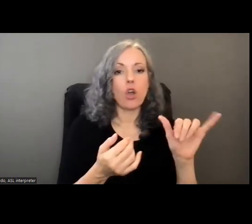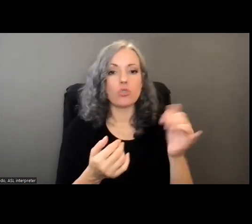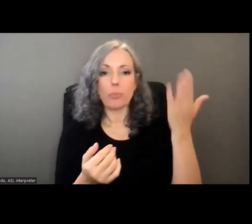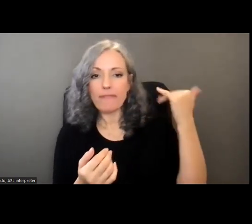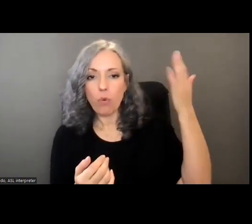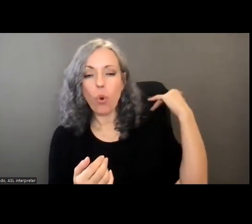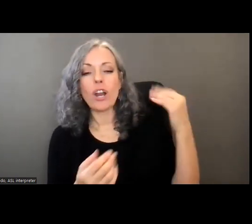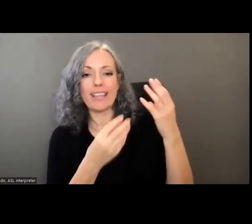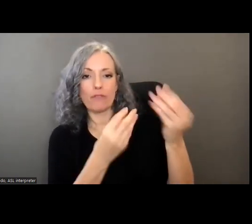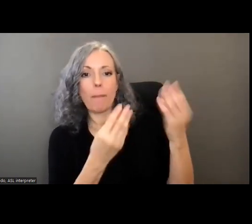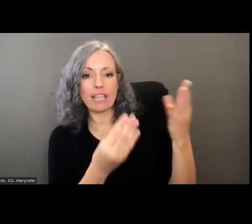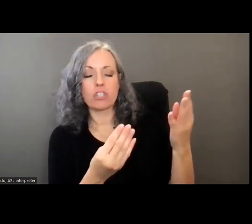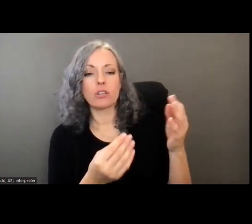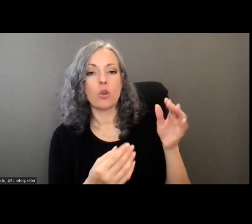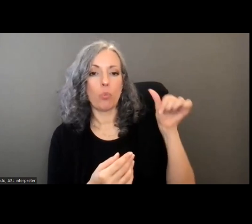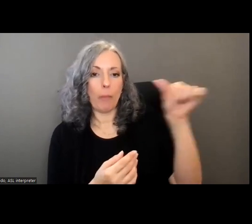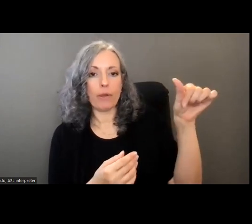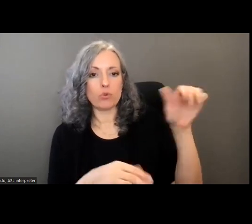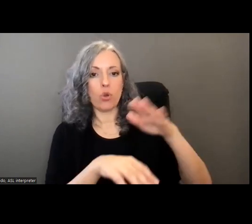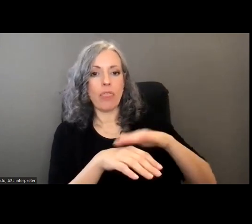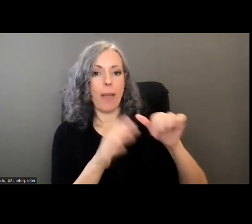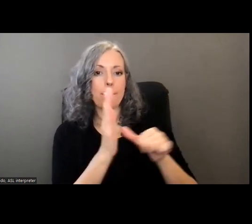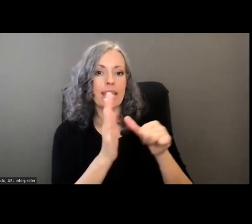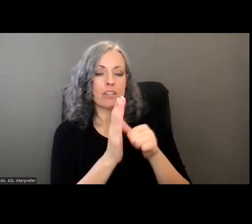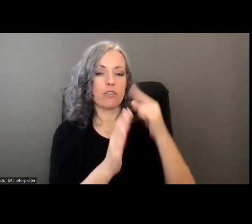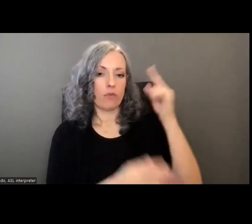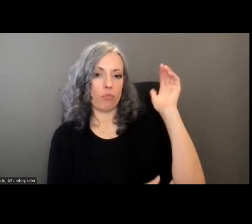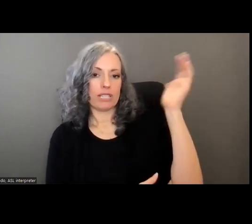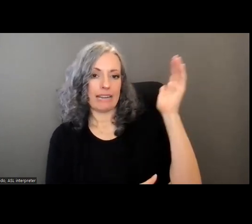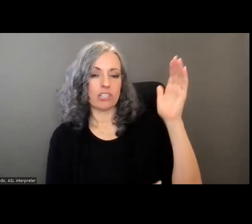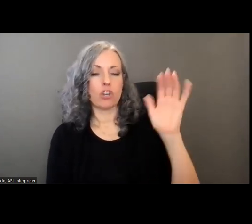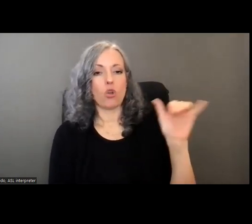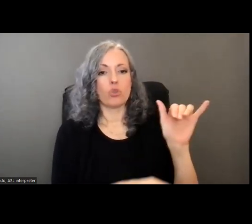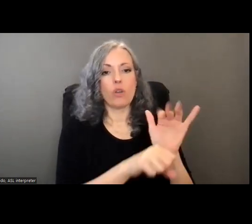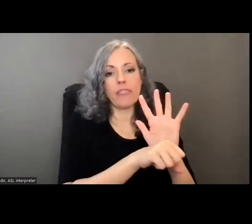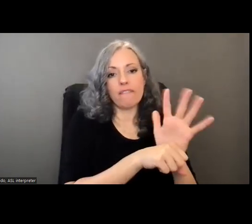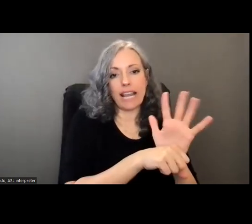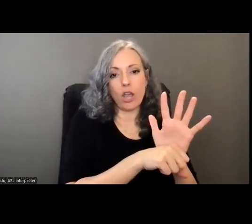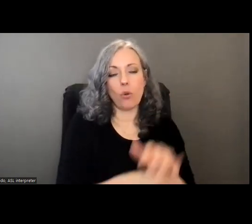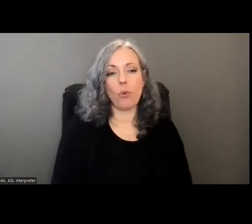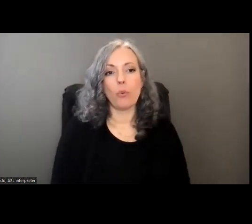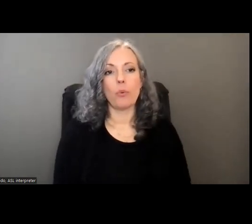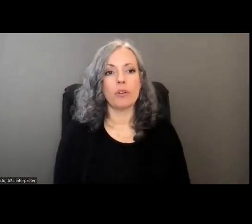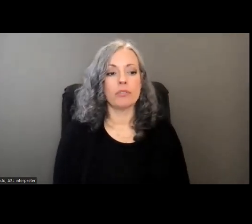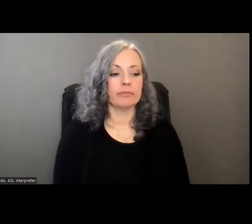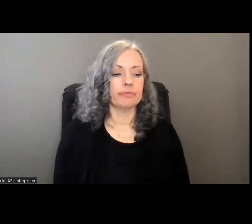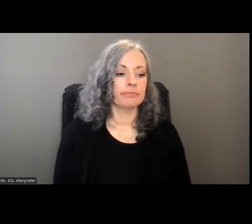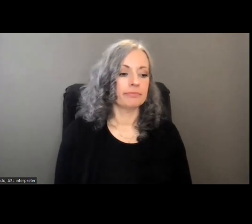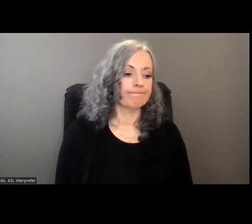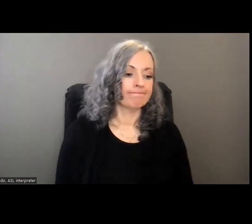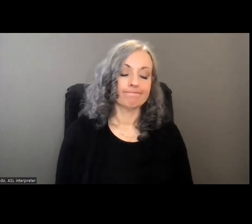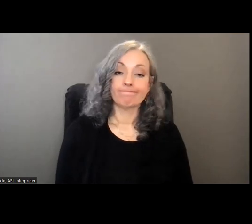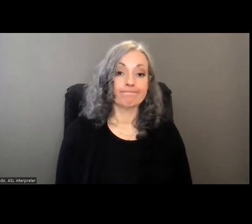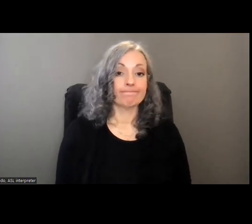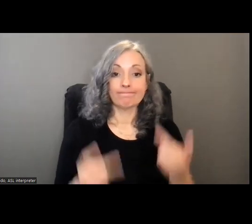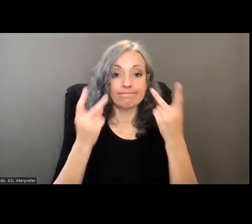also be posted shortly on that page both the presentation and the video okay seeing that there are no additional